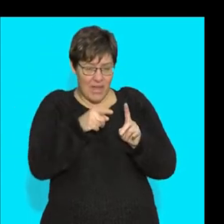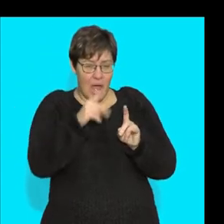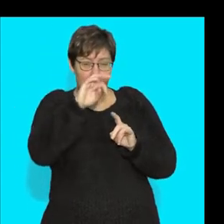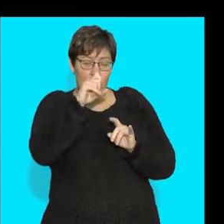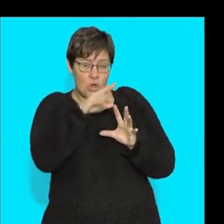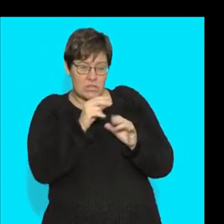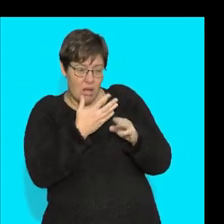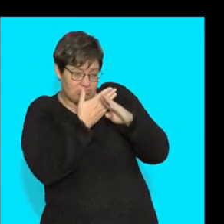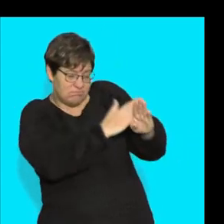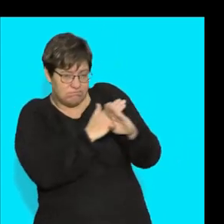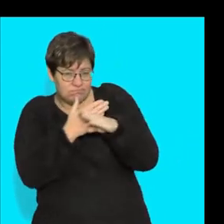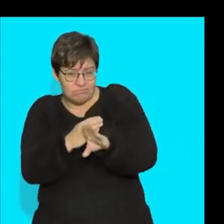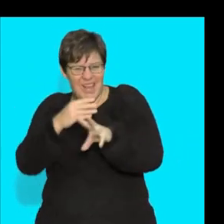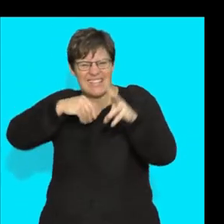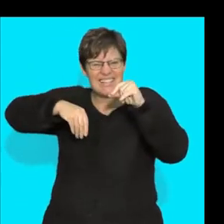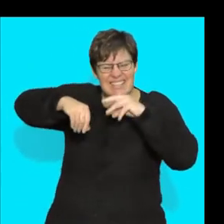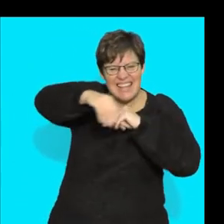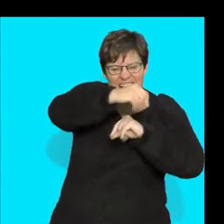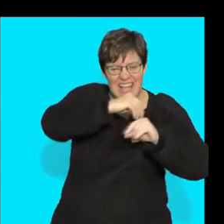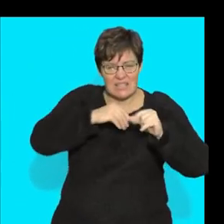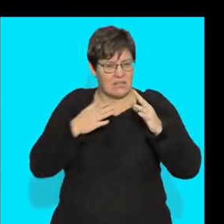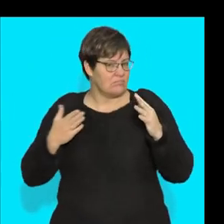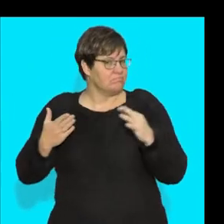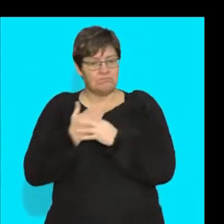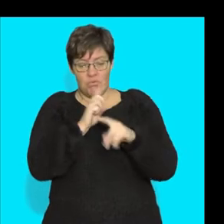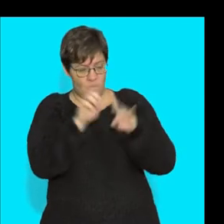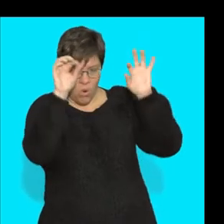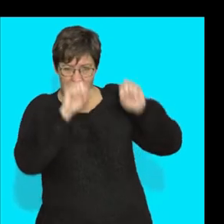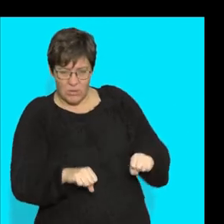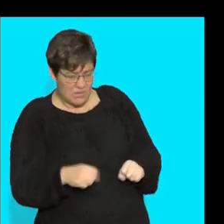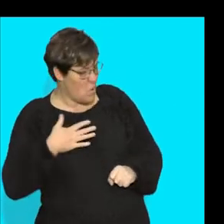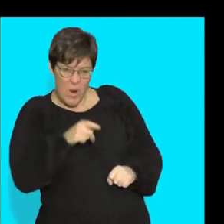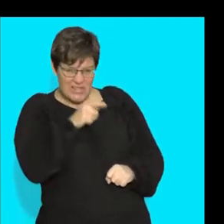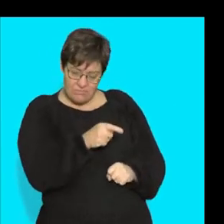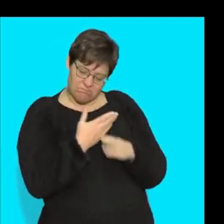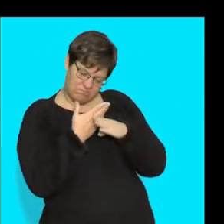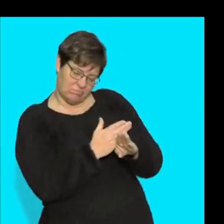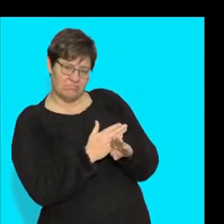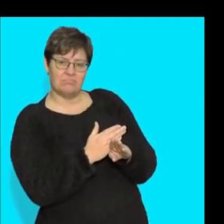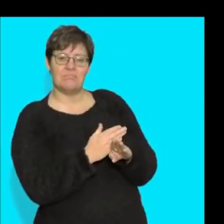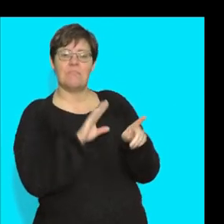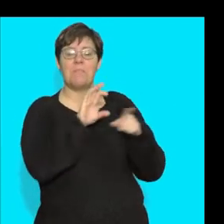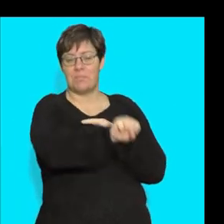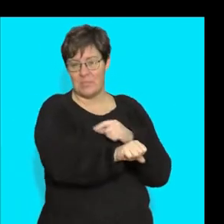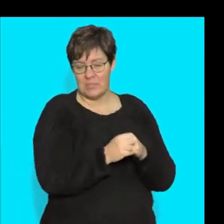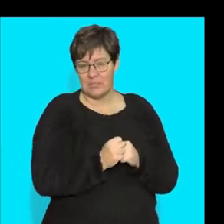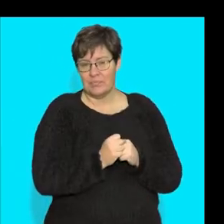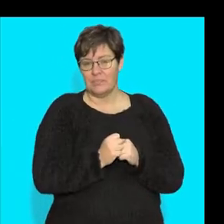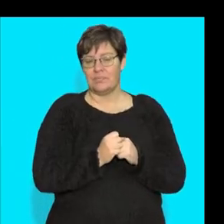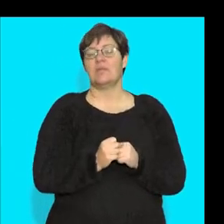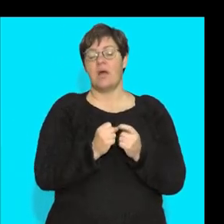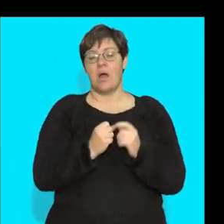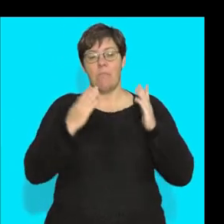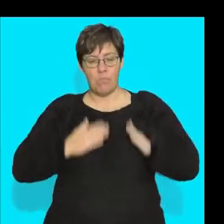are going to trap any kind of dust or unwanted things. And we're going to get them